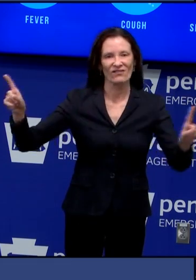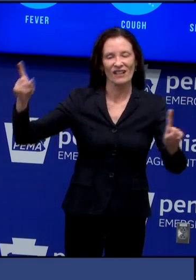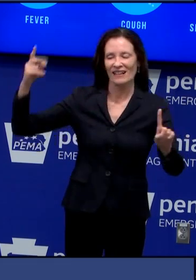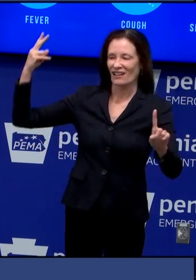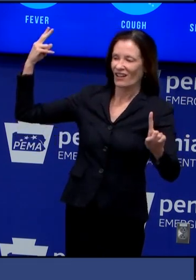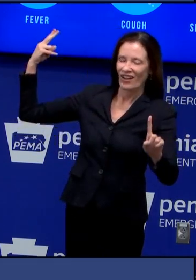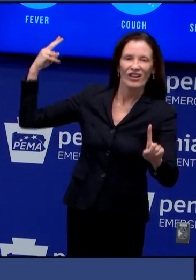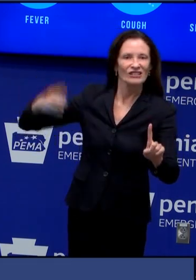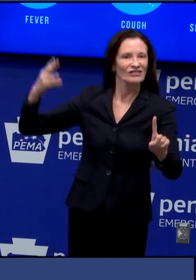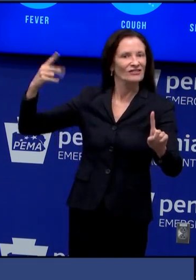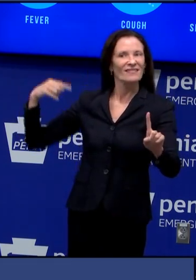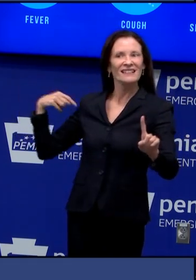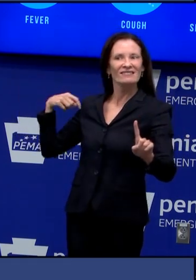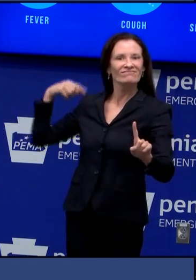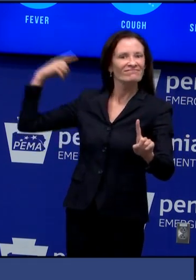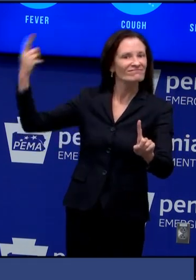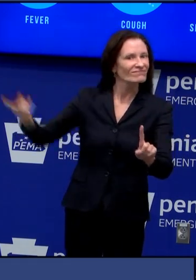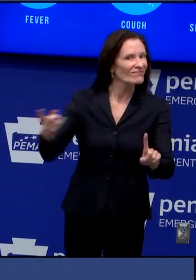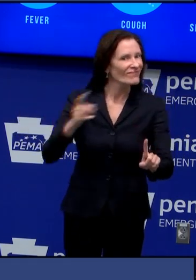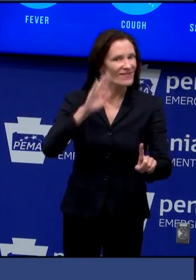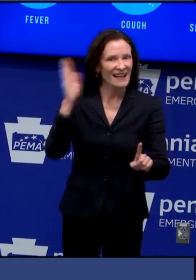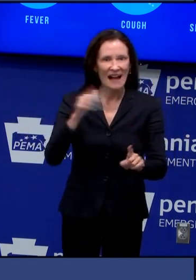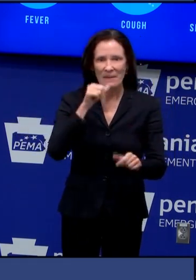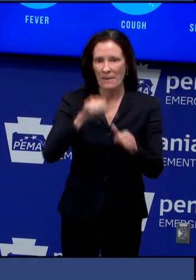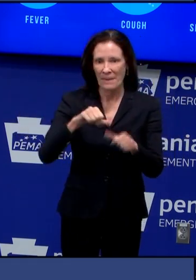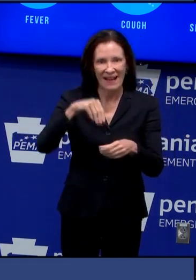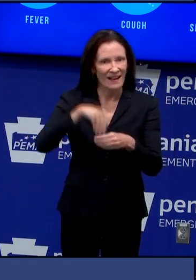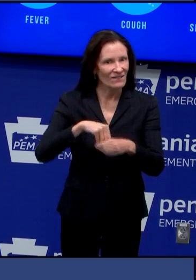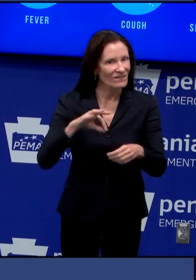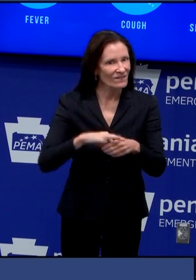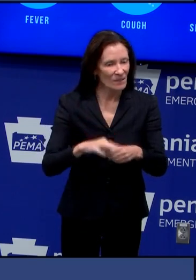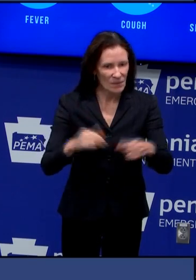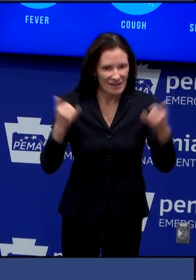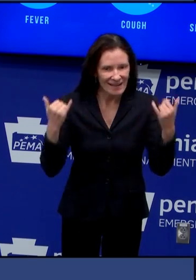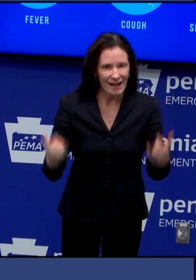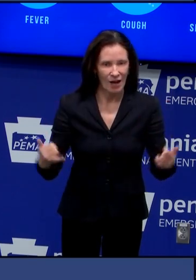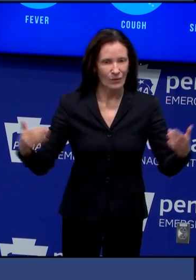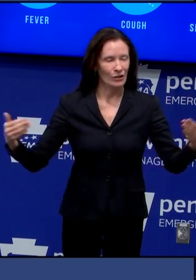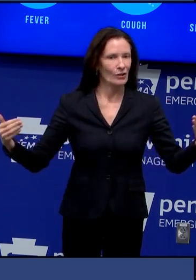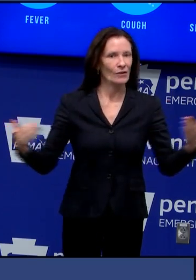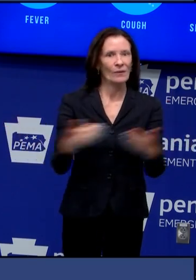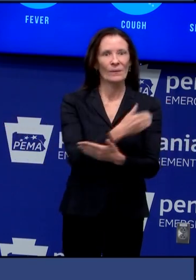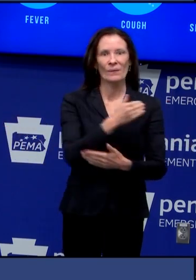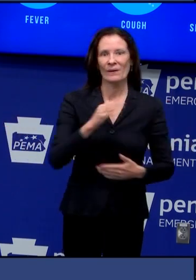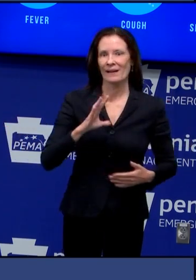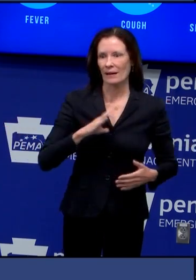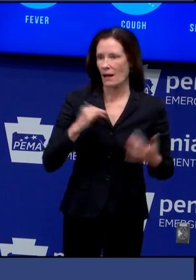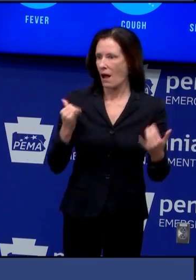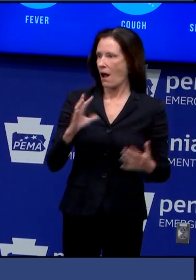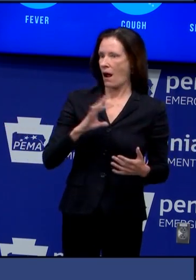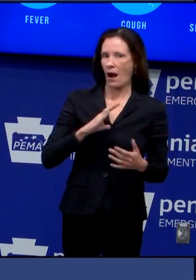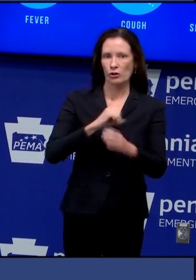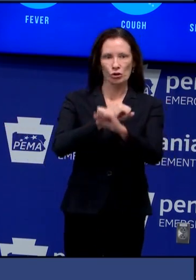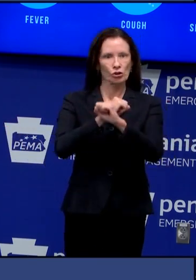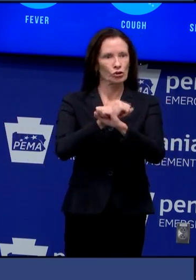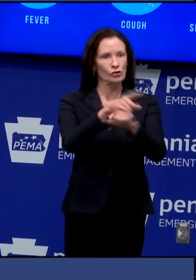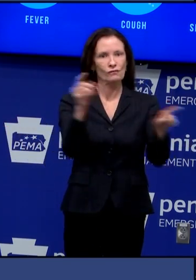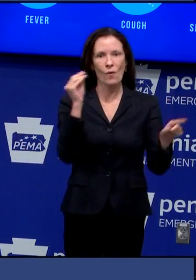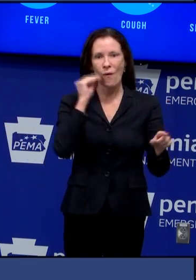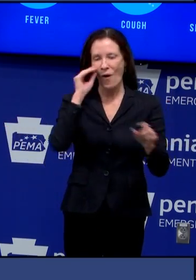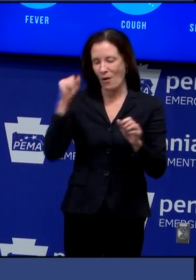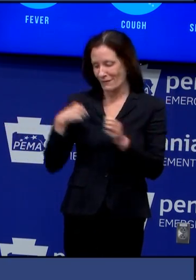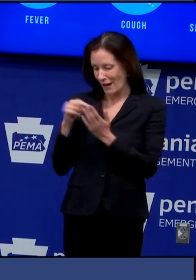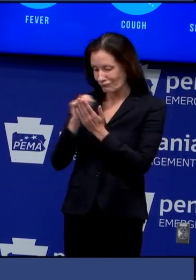knew that Pennsylvanians would all be voting on new voting systems new secure and accessible voting systems that meet current